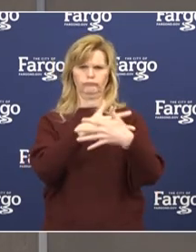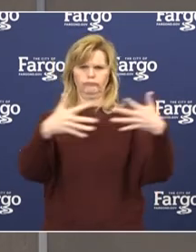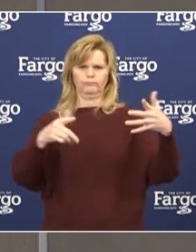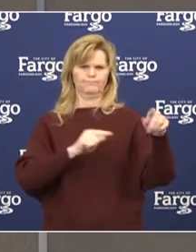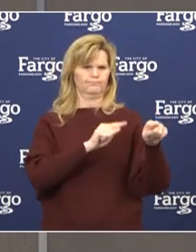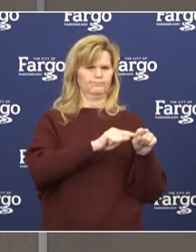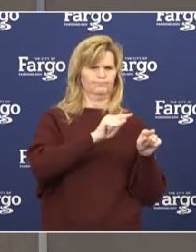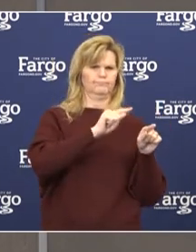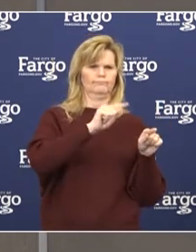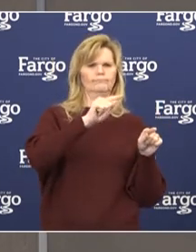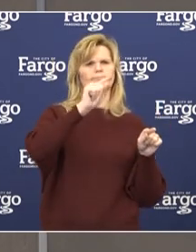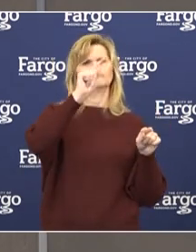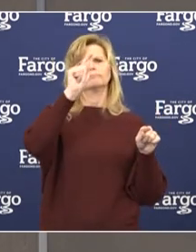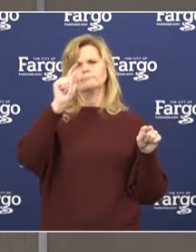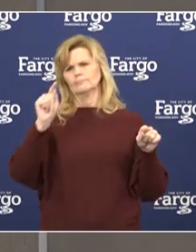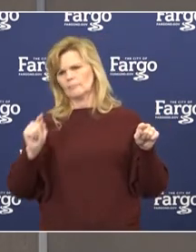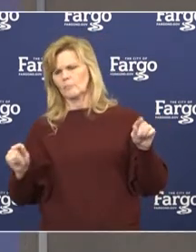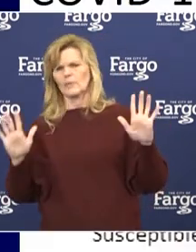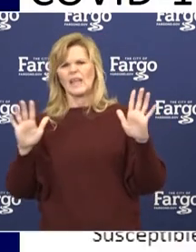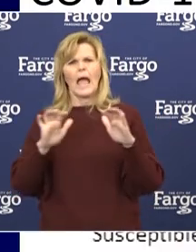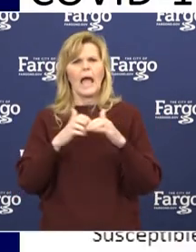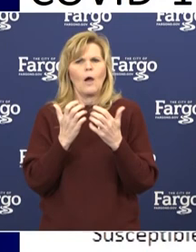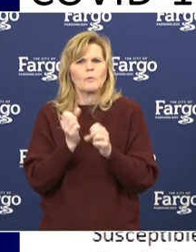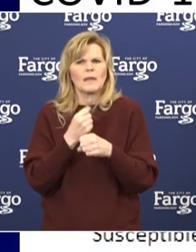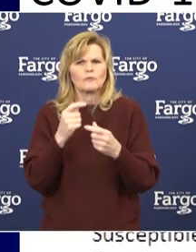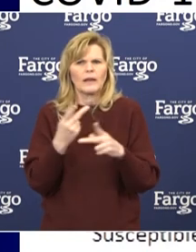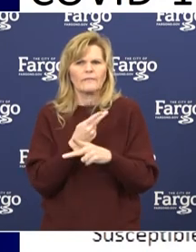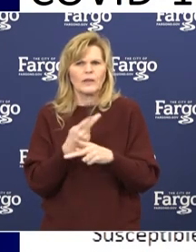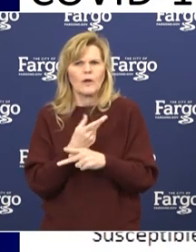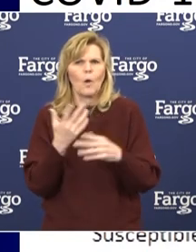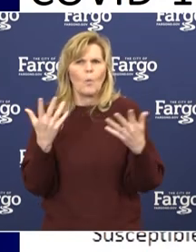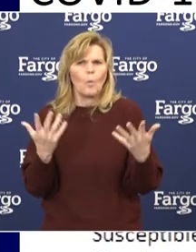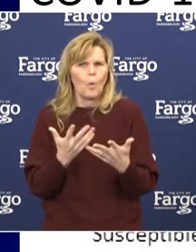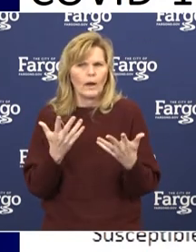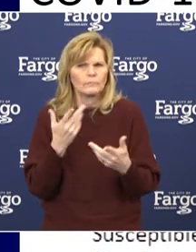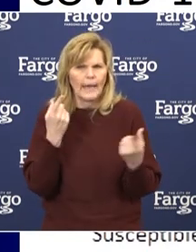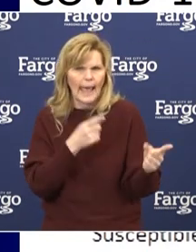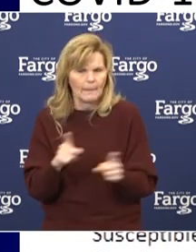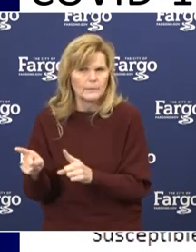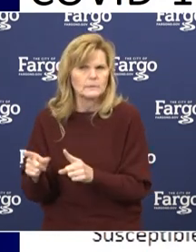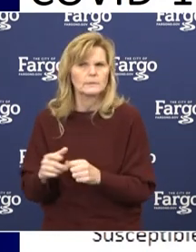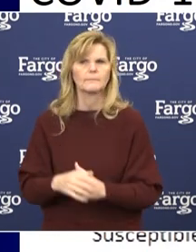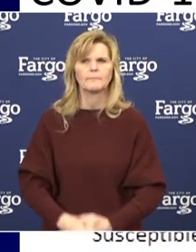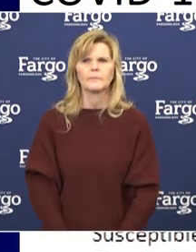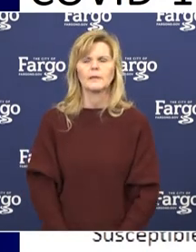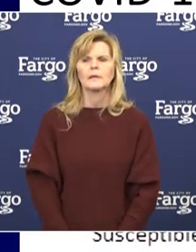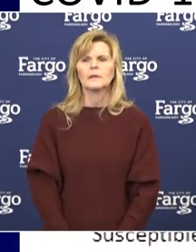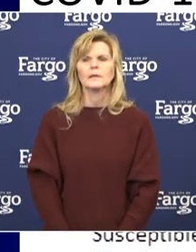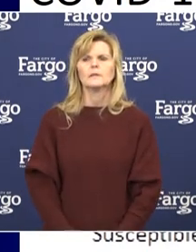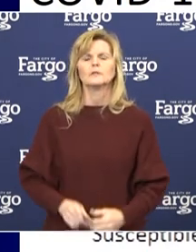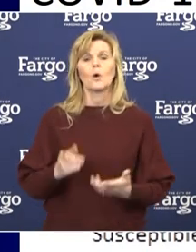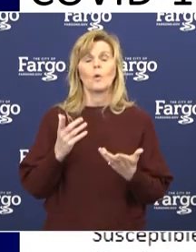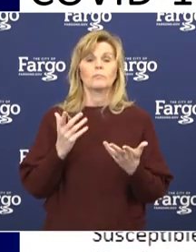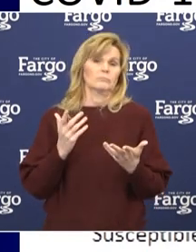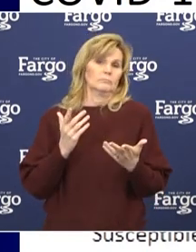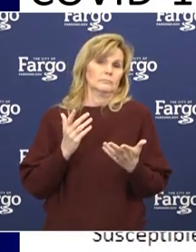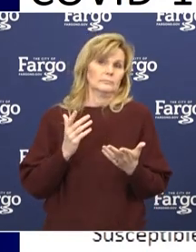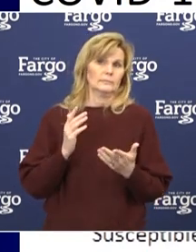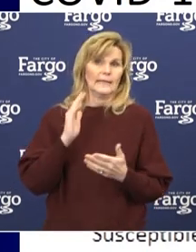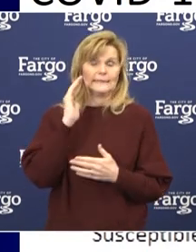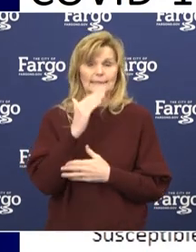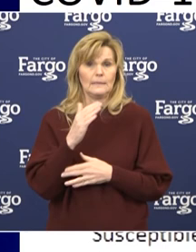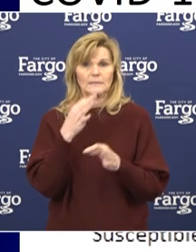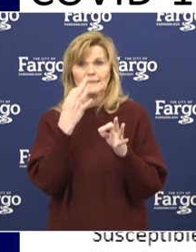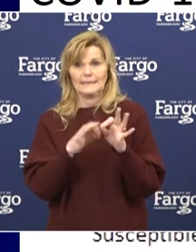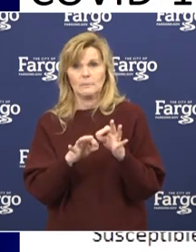simple, simplistic way in which you do a model, trying to figure out how the graph goes. And it seems quite simple, a couple circles,